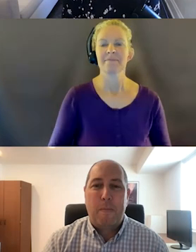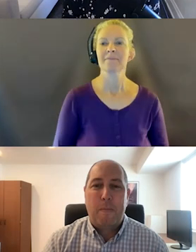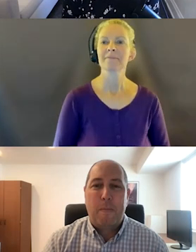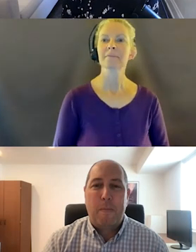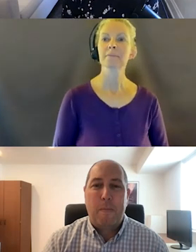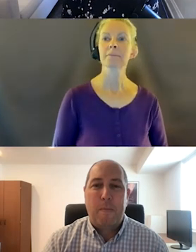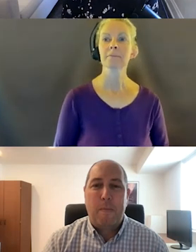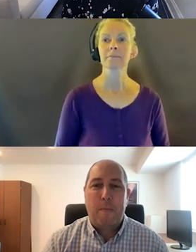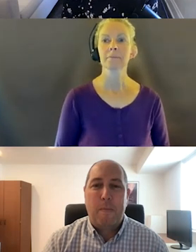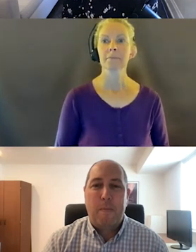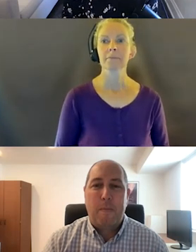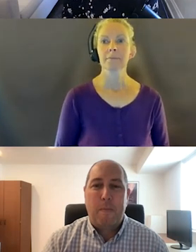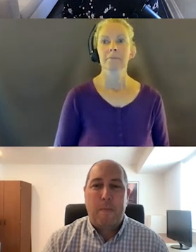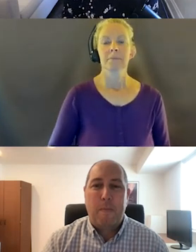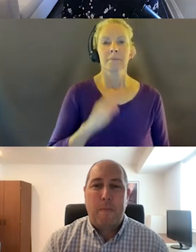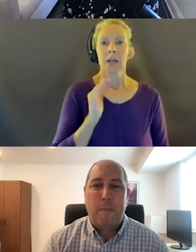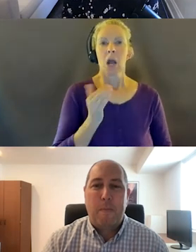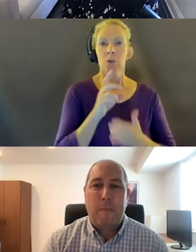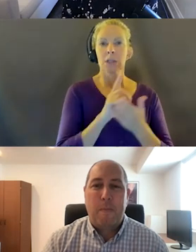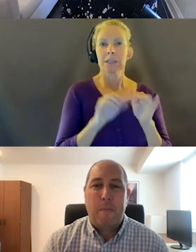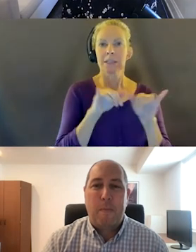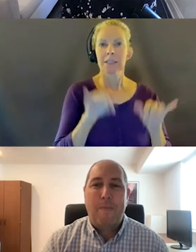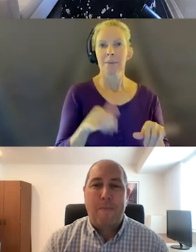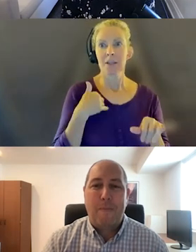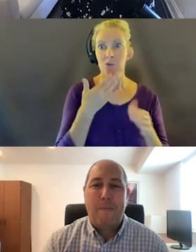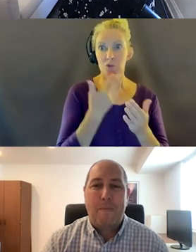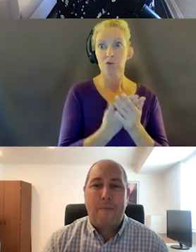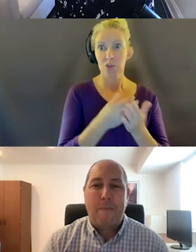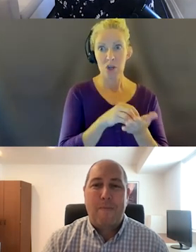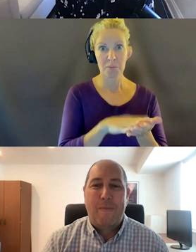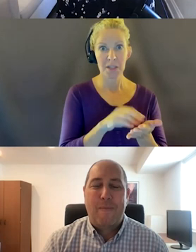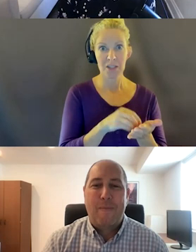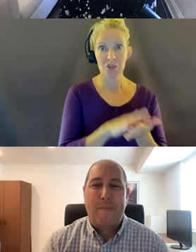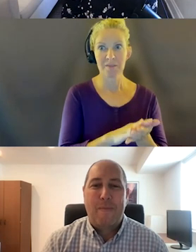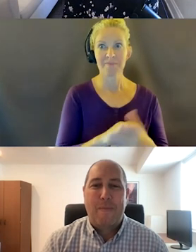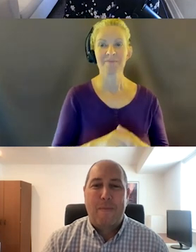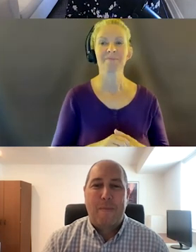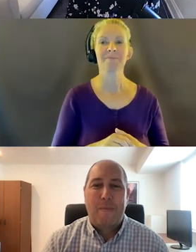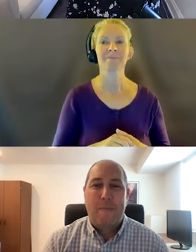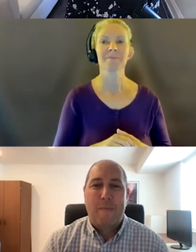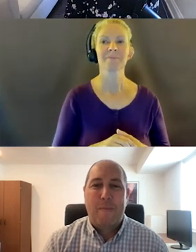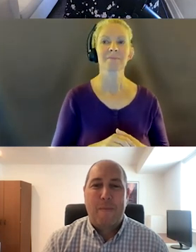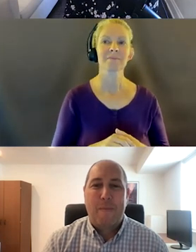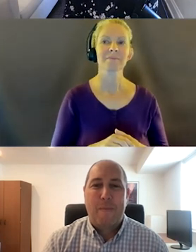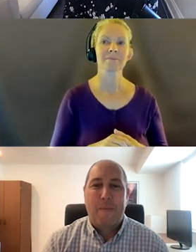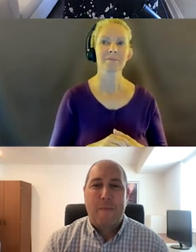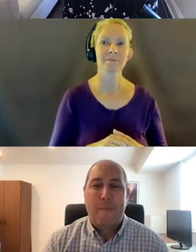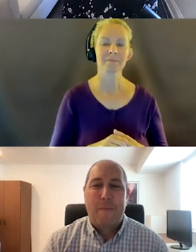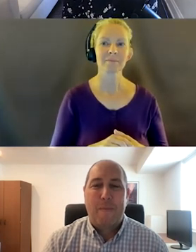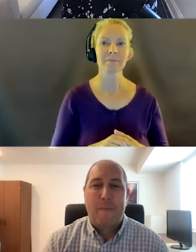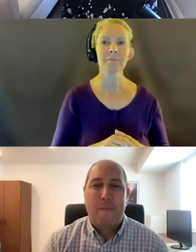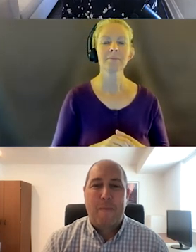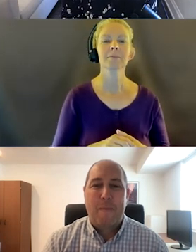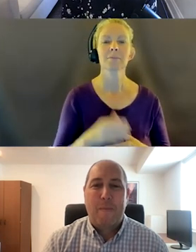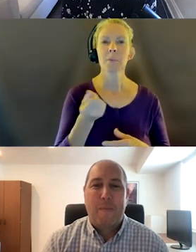Well, I can say that our design system probably has some really good documentation. There are a couple of folks in the accessibility